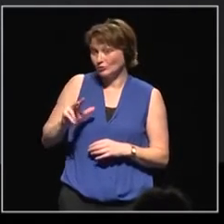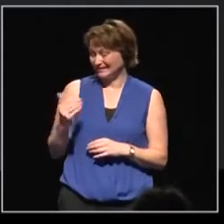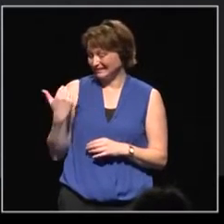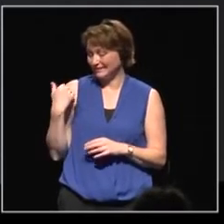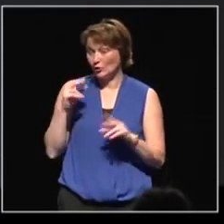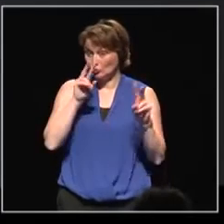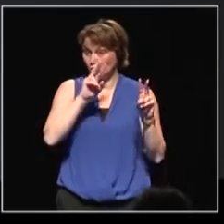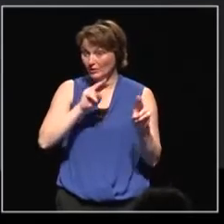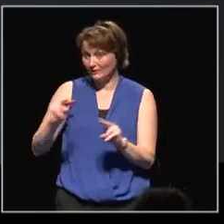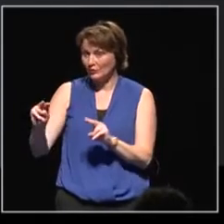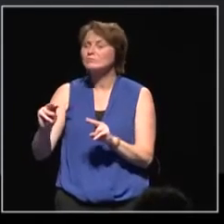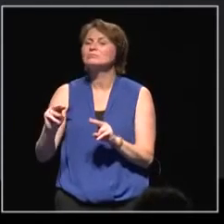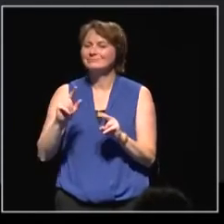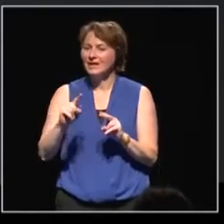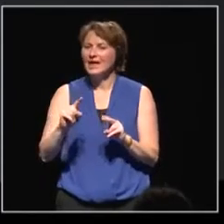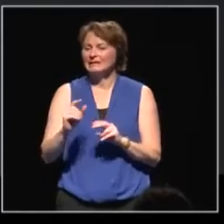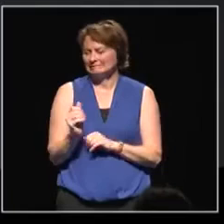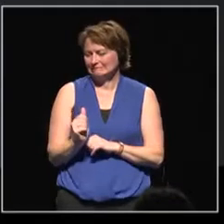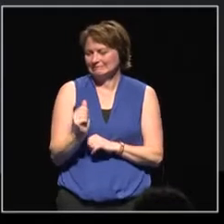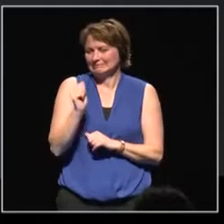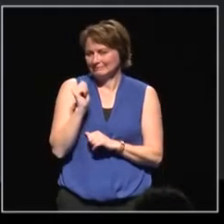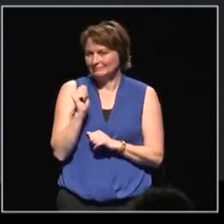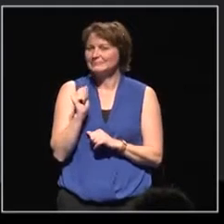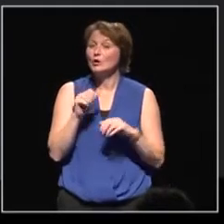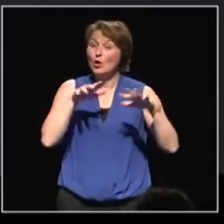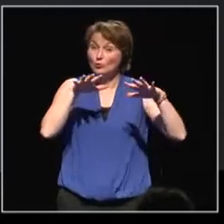this was launched in the National Parliament last October.